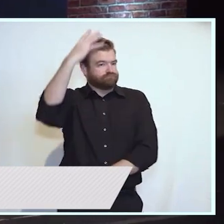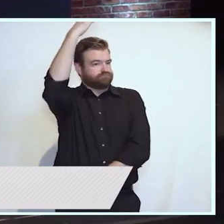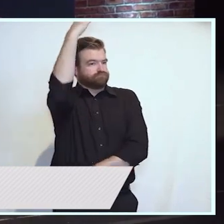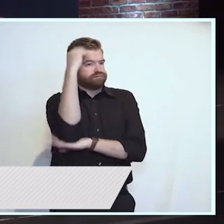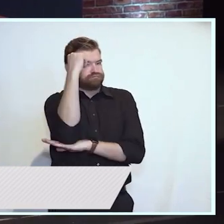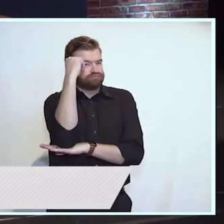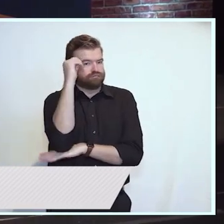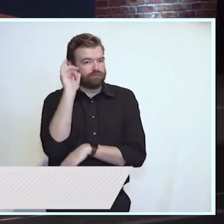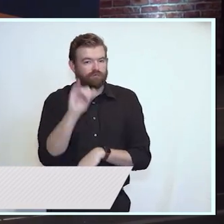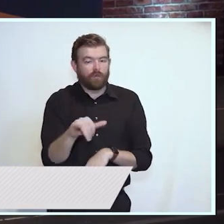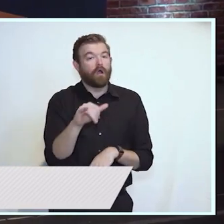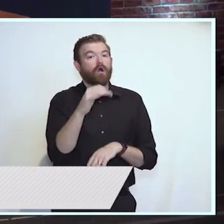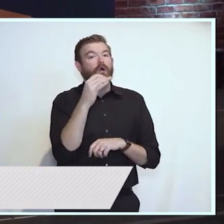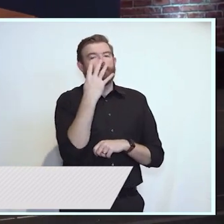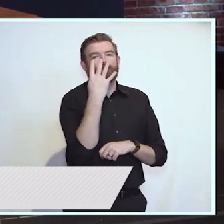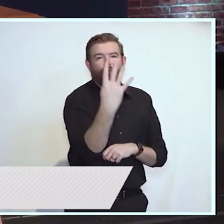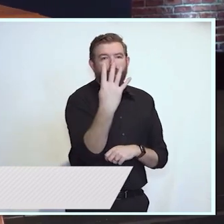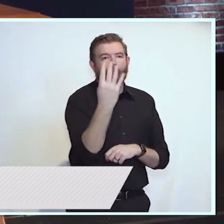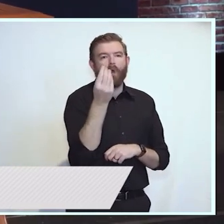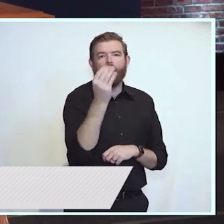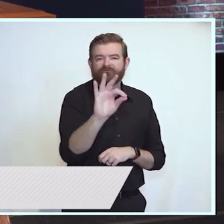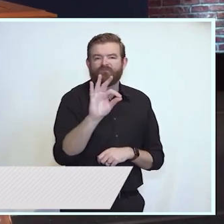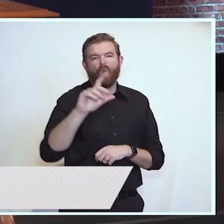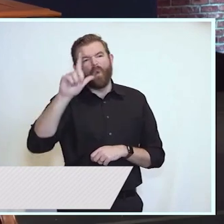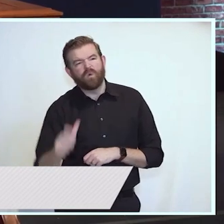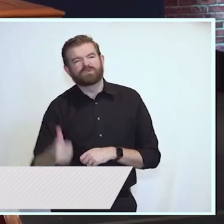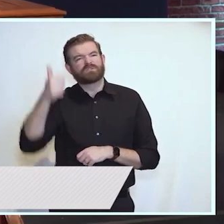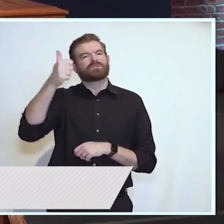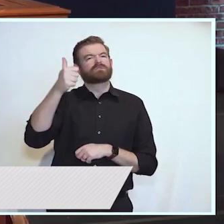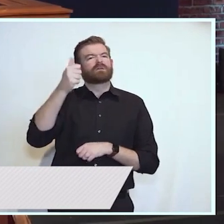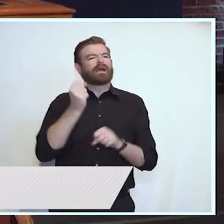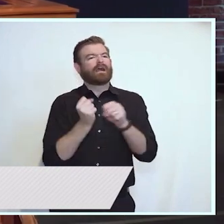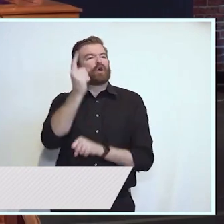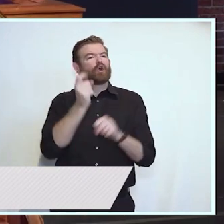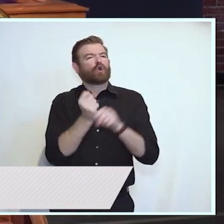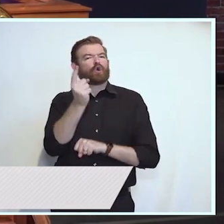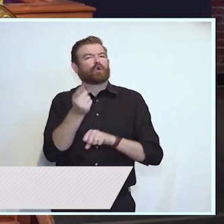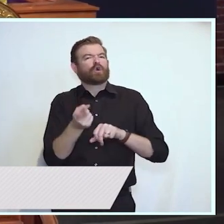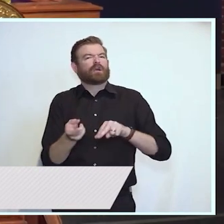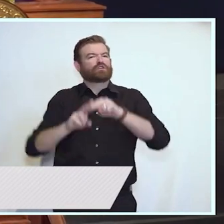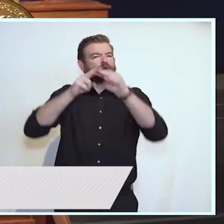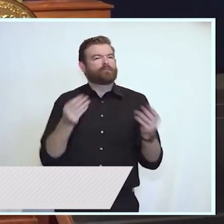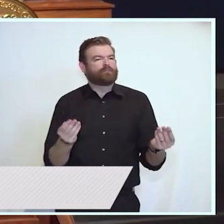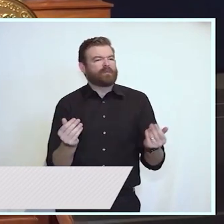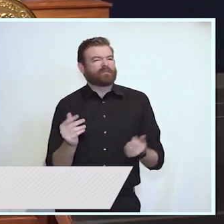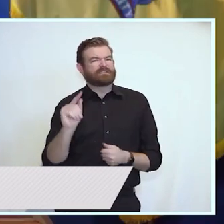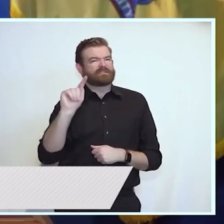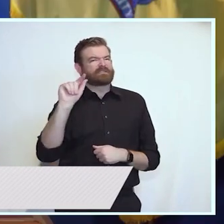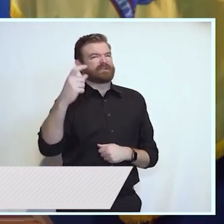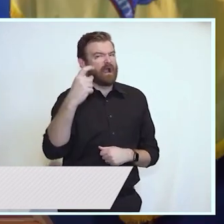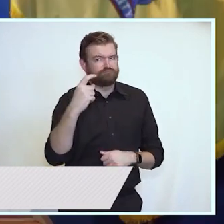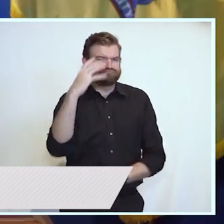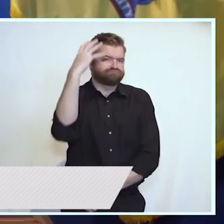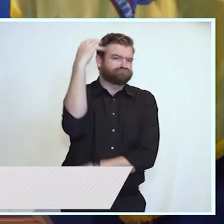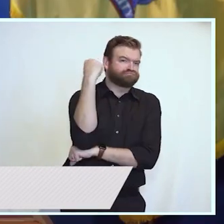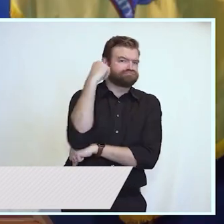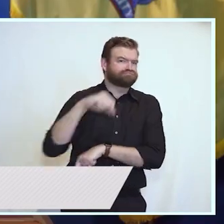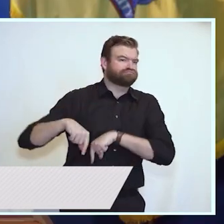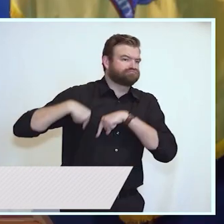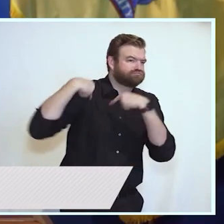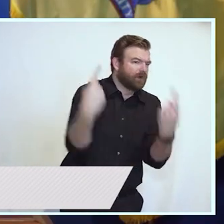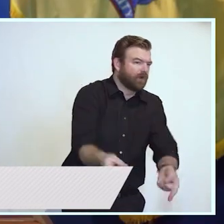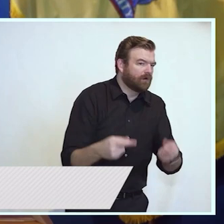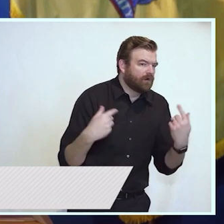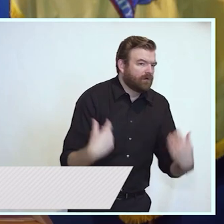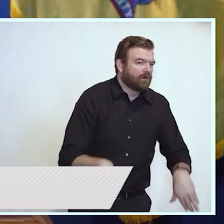includes four of the lowest year-over-year increases in property taxes on record. The reality is